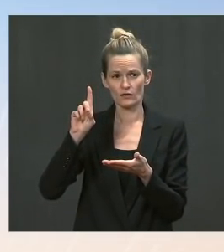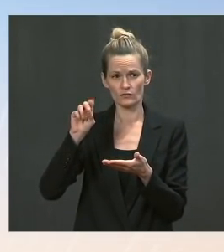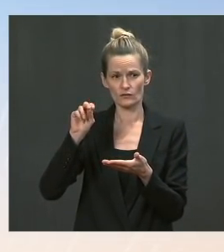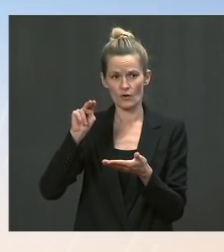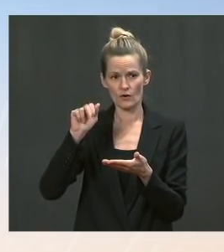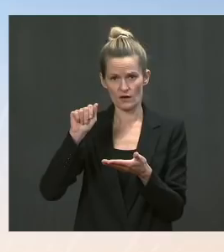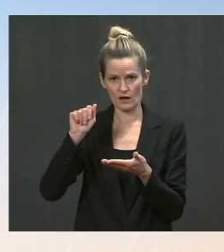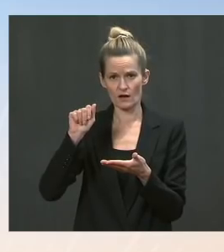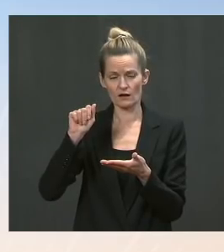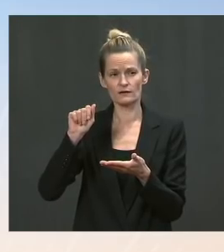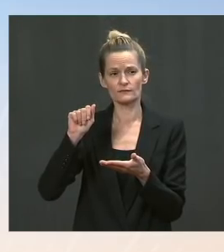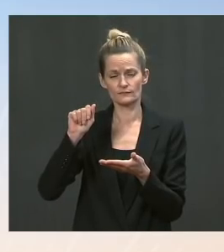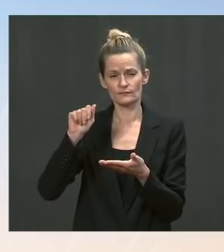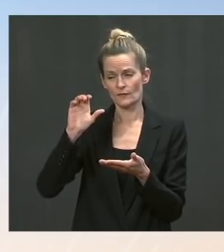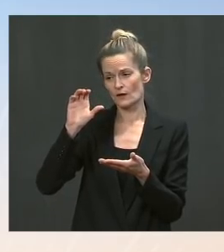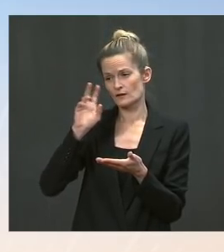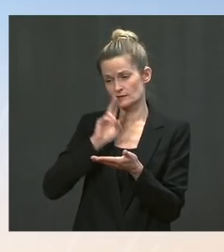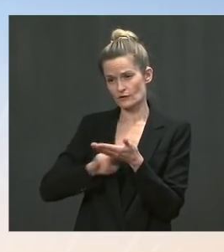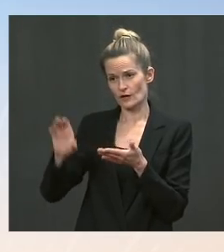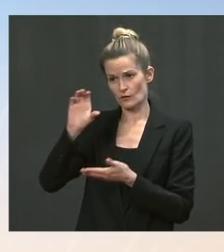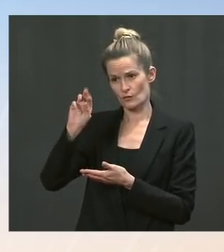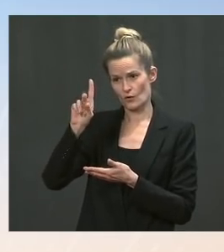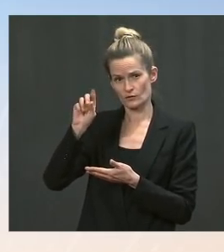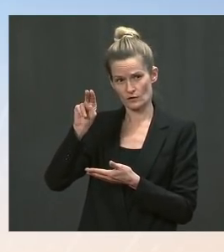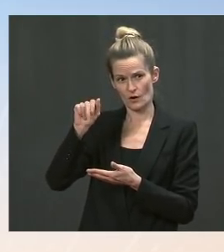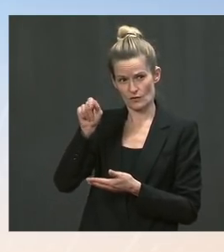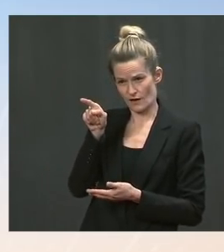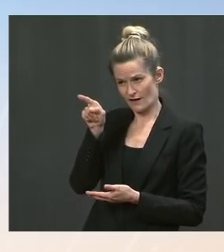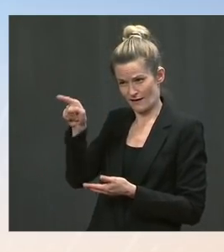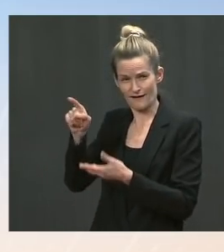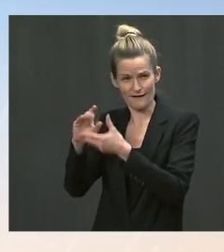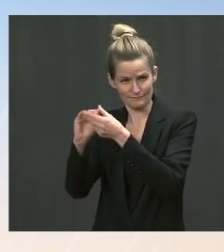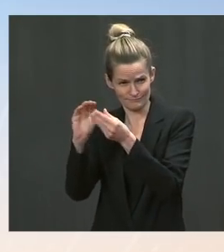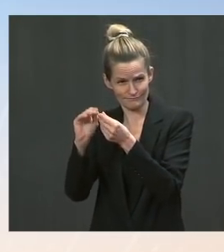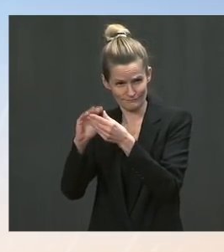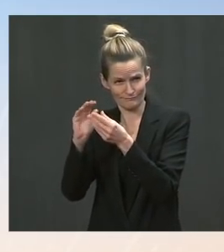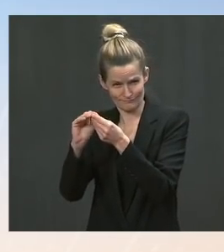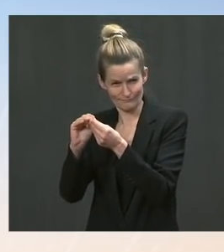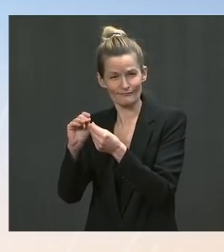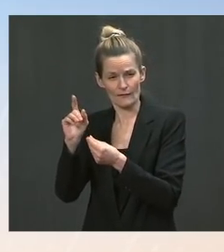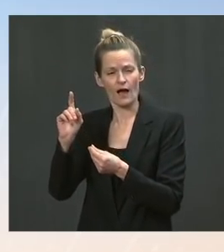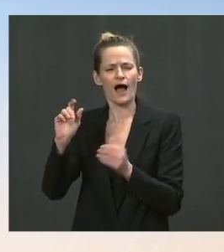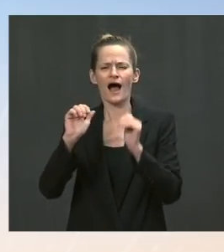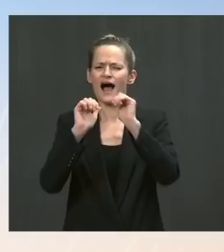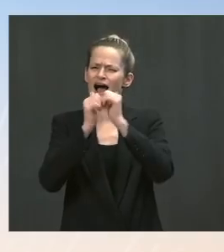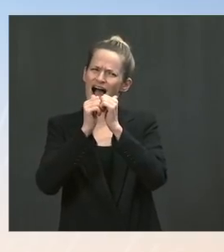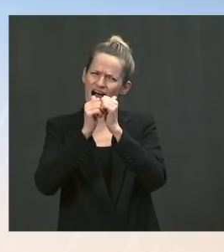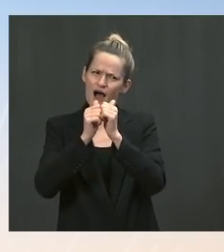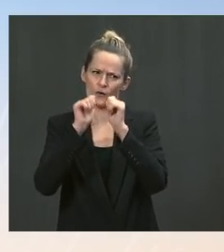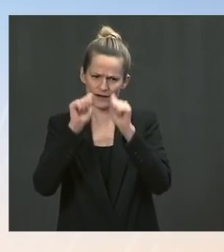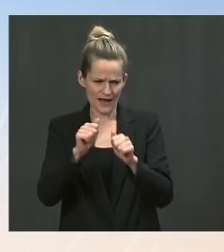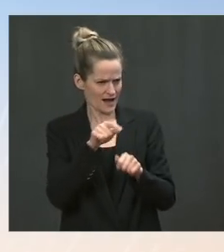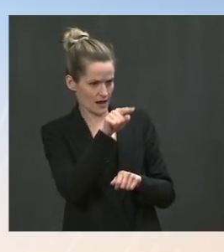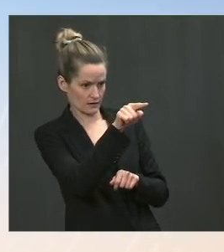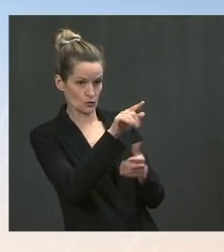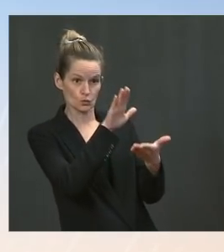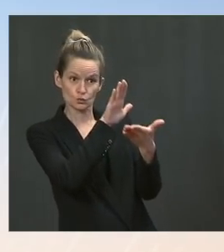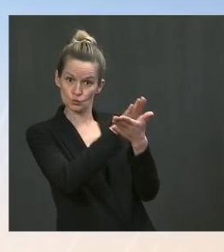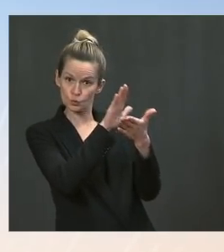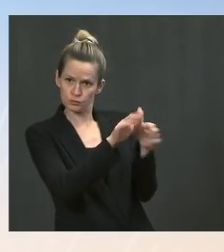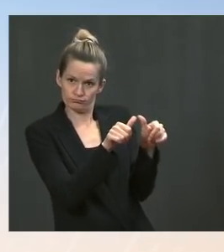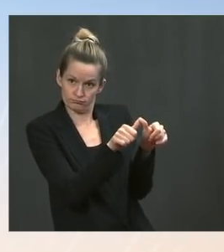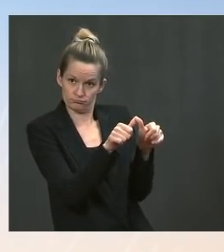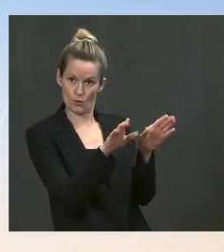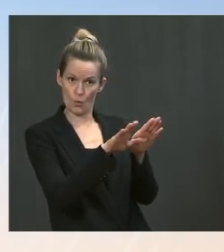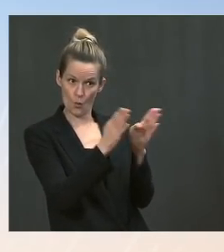experts, from the CDC, on how we can open up 100 percent of schools and keep them open in the fall. That's our objective. The only